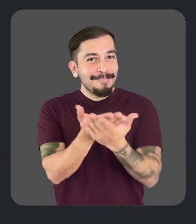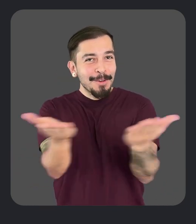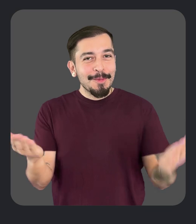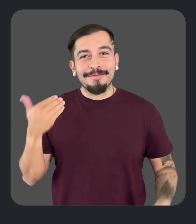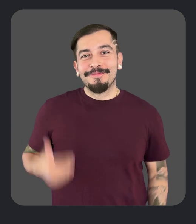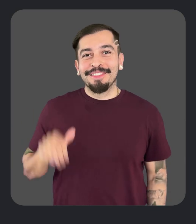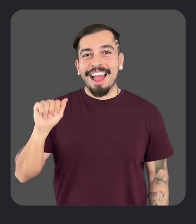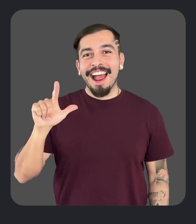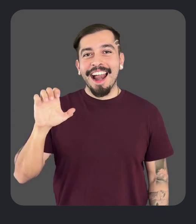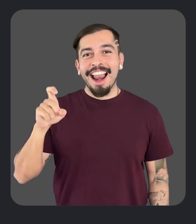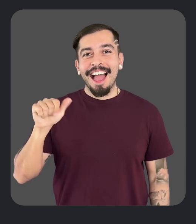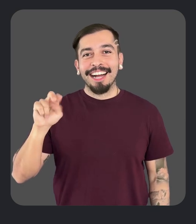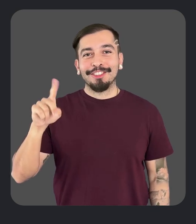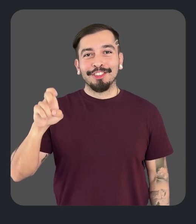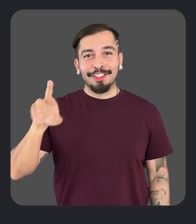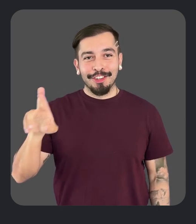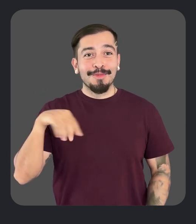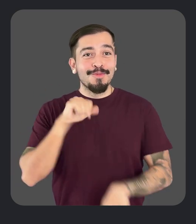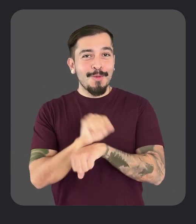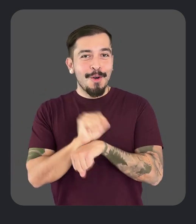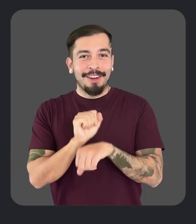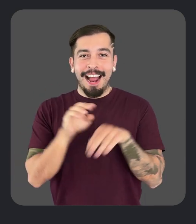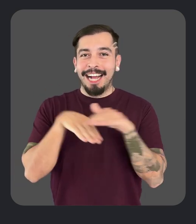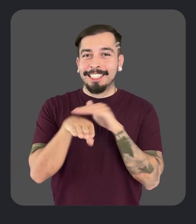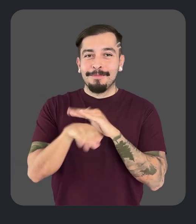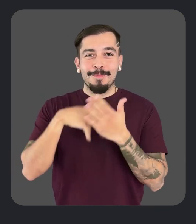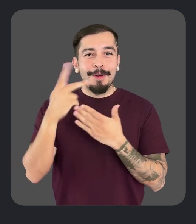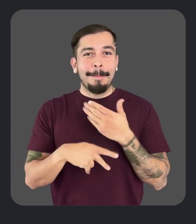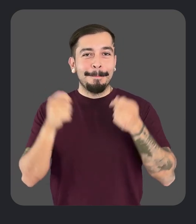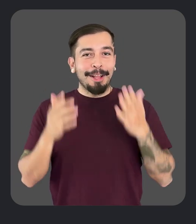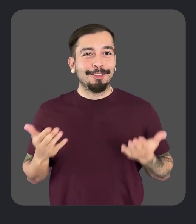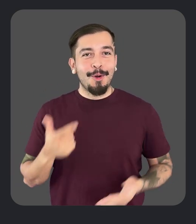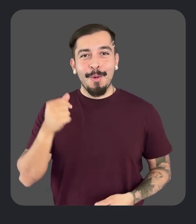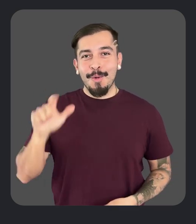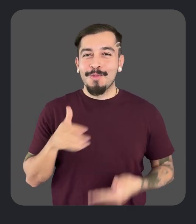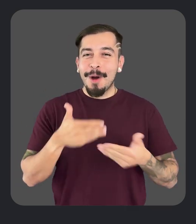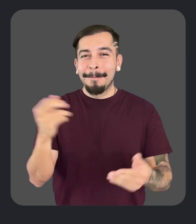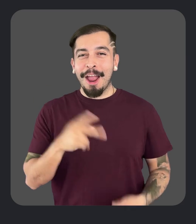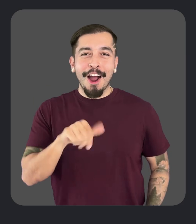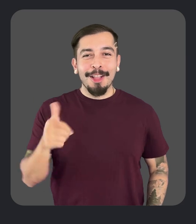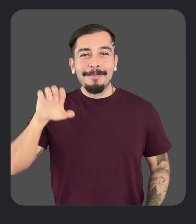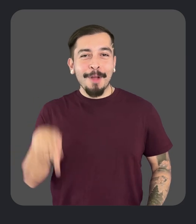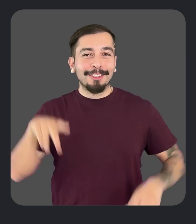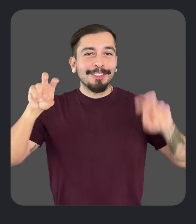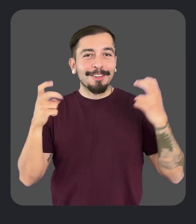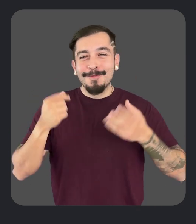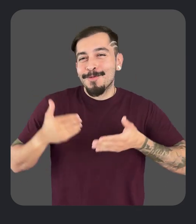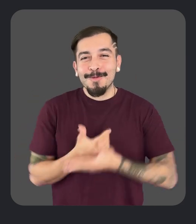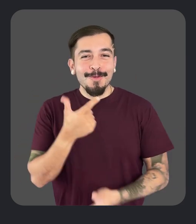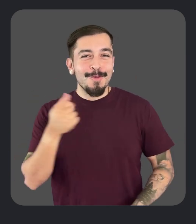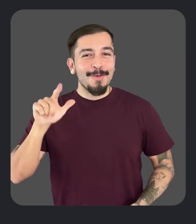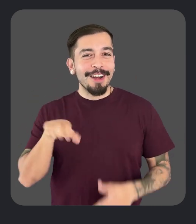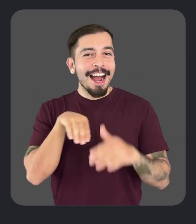Hi everyone, I'm Aleksander Hauerslev-Jensen, Accessibility Program Manager here at Google. Welcome back to another episode